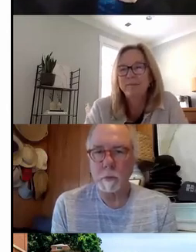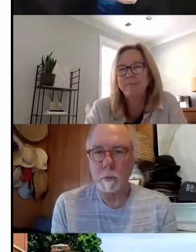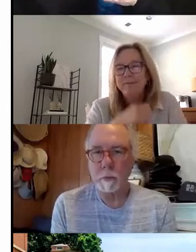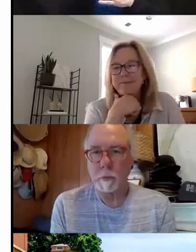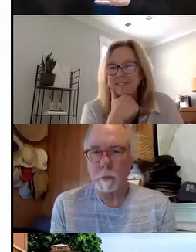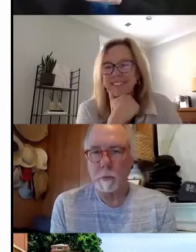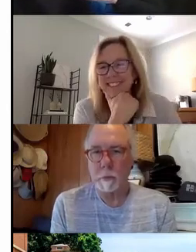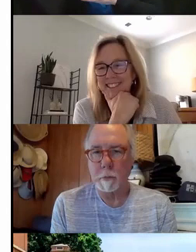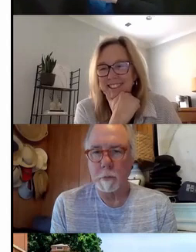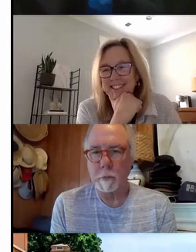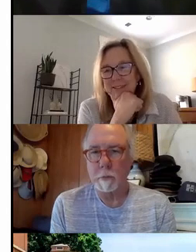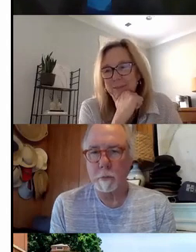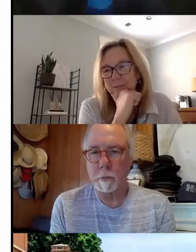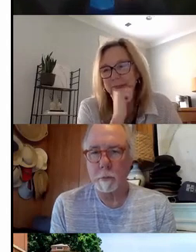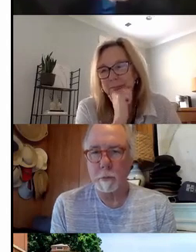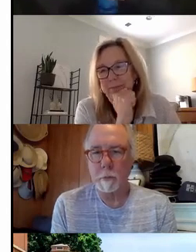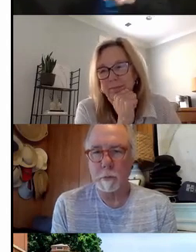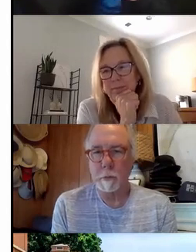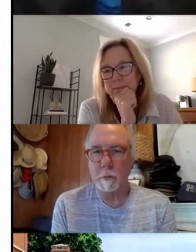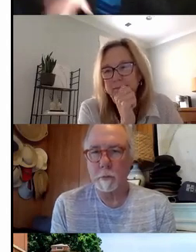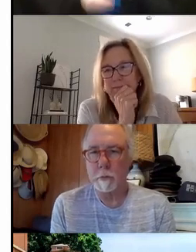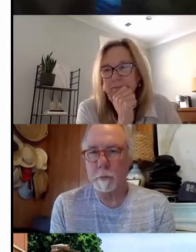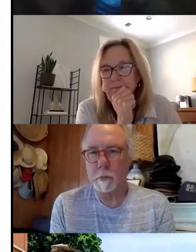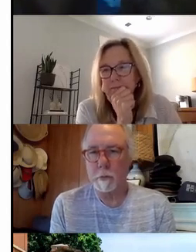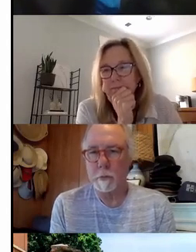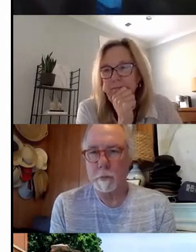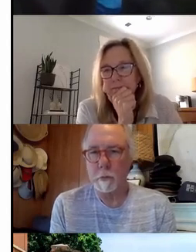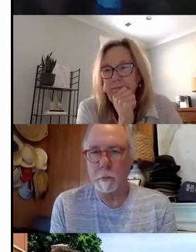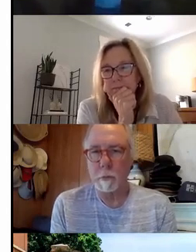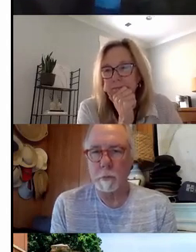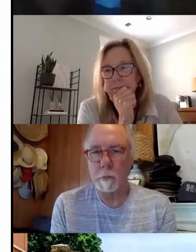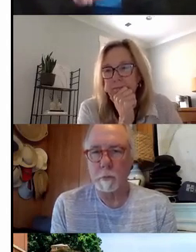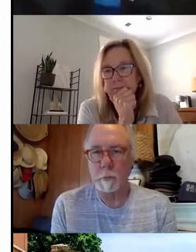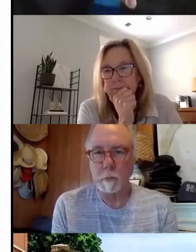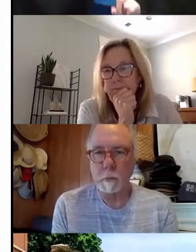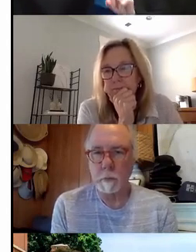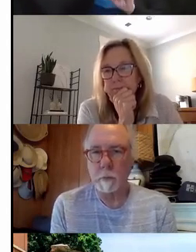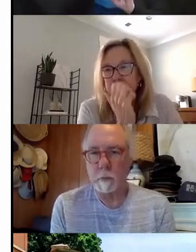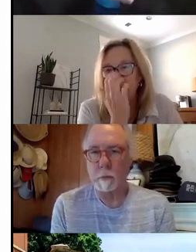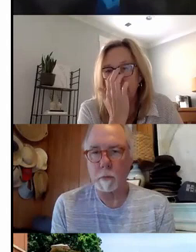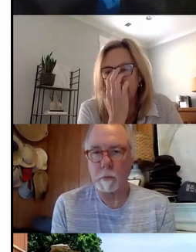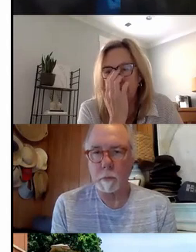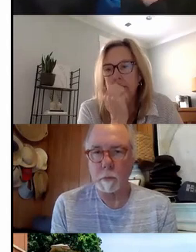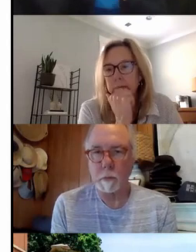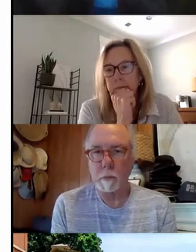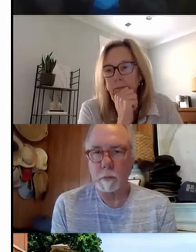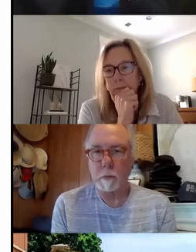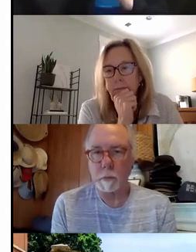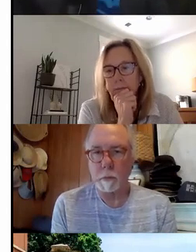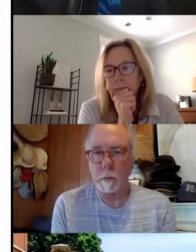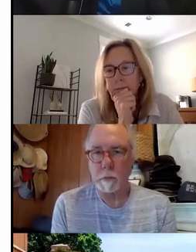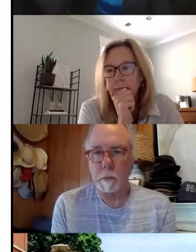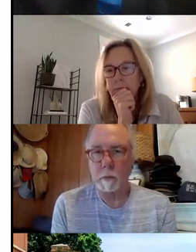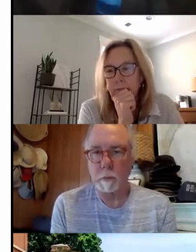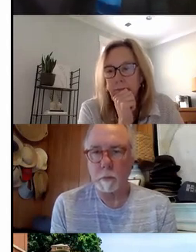Mary would just to add to what was being said, that is the essence of the local school plan. It has a column that outlines